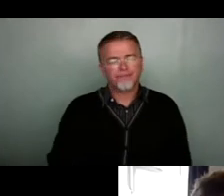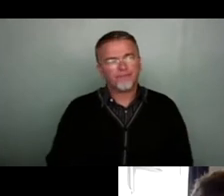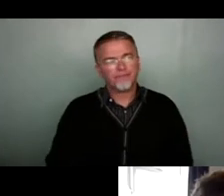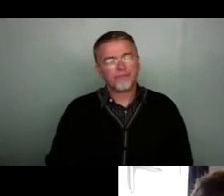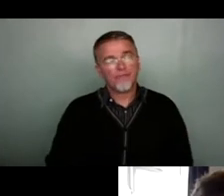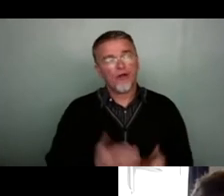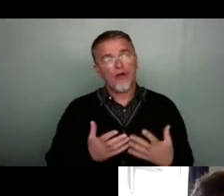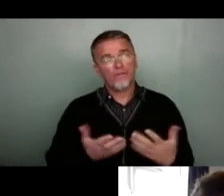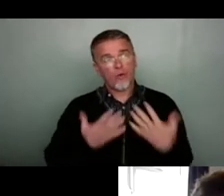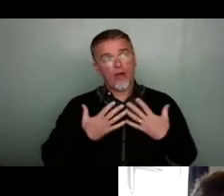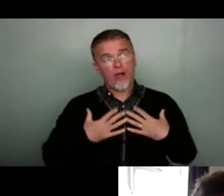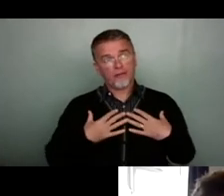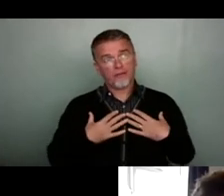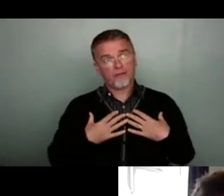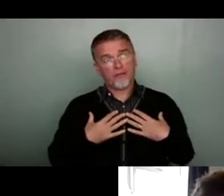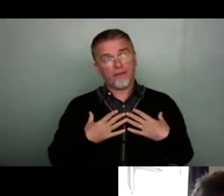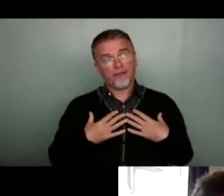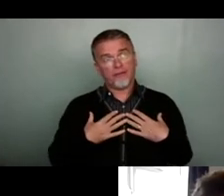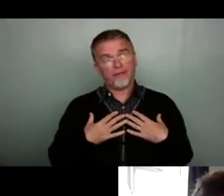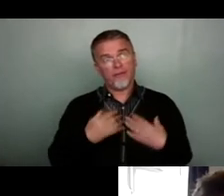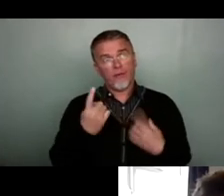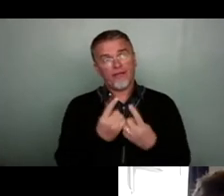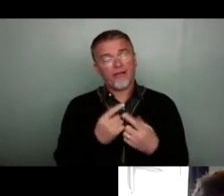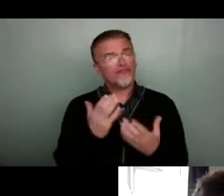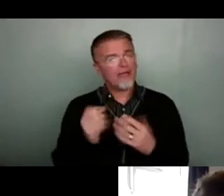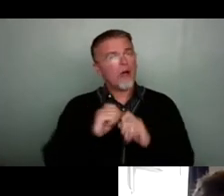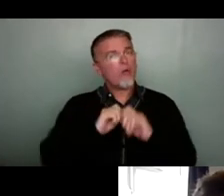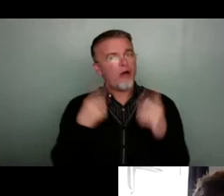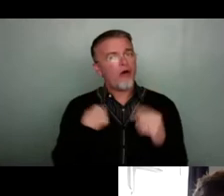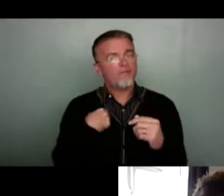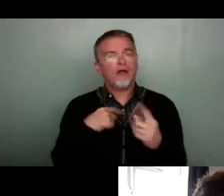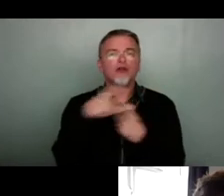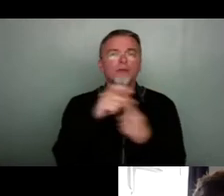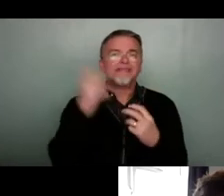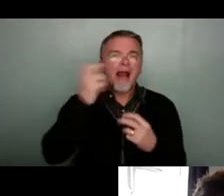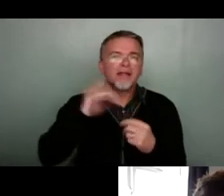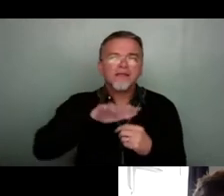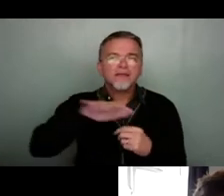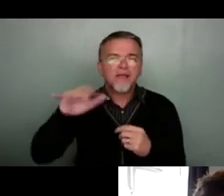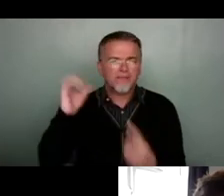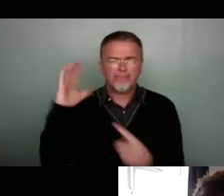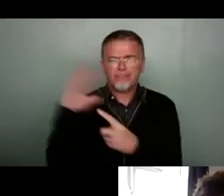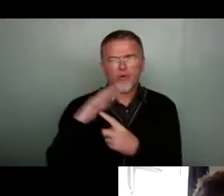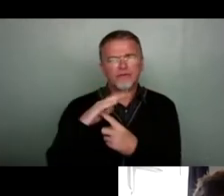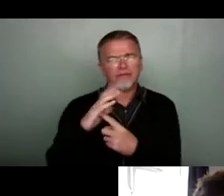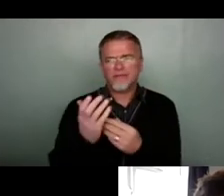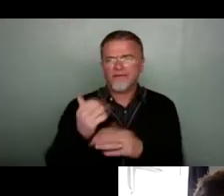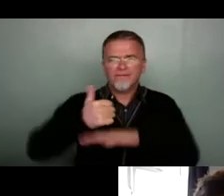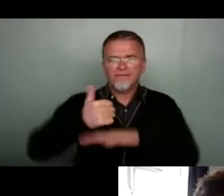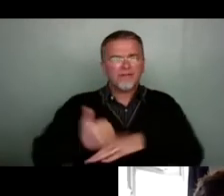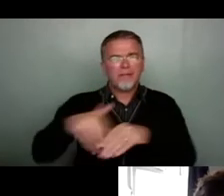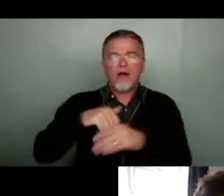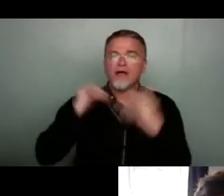us, one of the things I was really aware of is that our community elders that are such an important and integral part of carnival